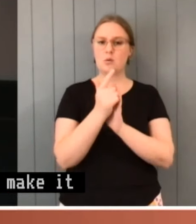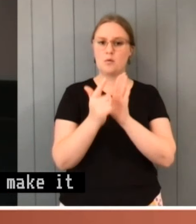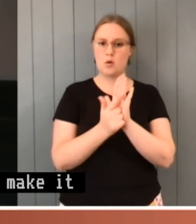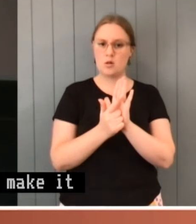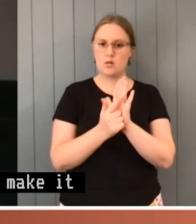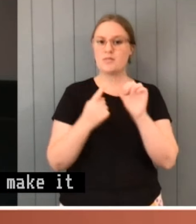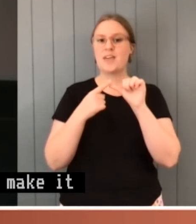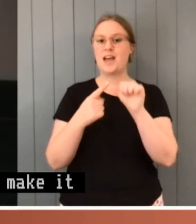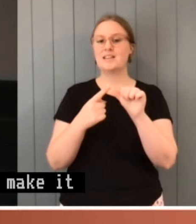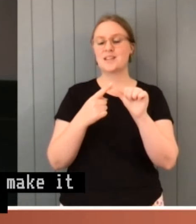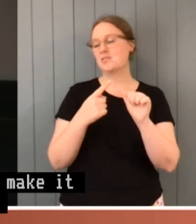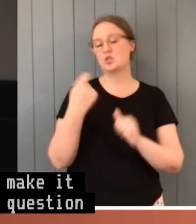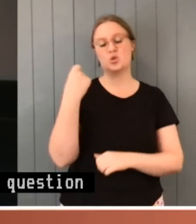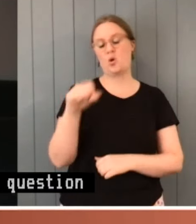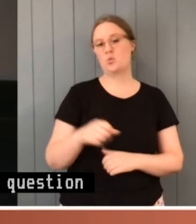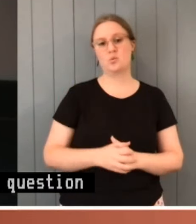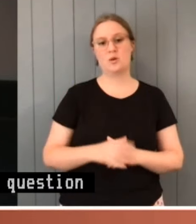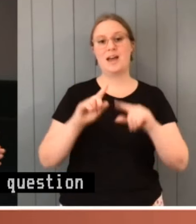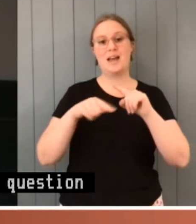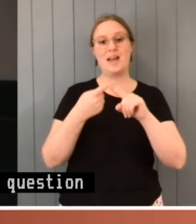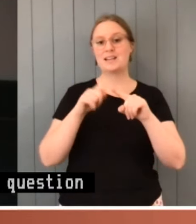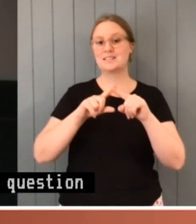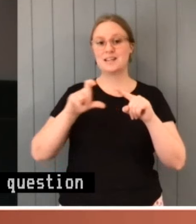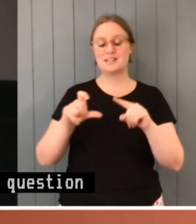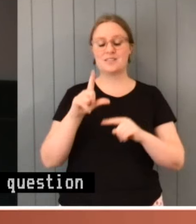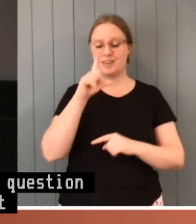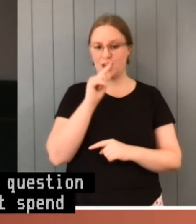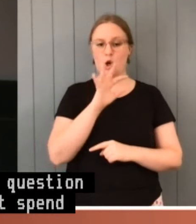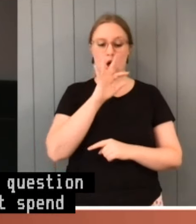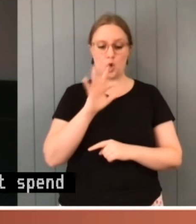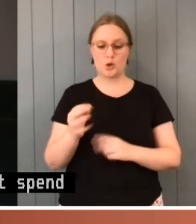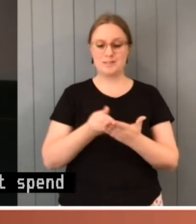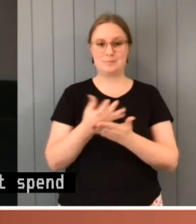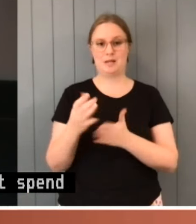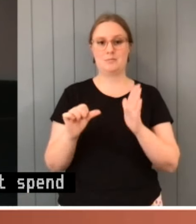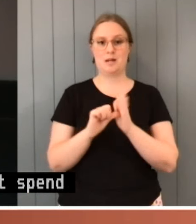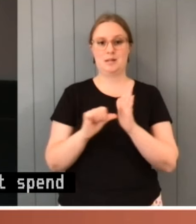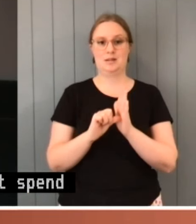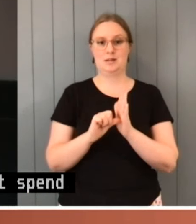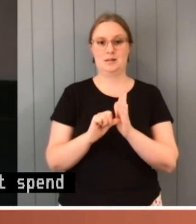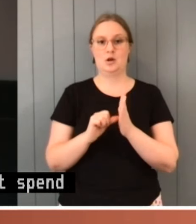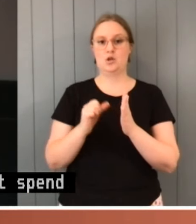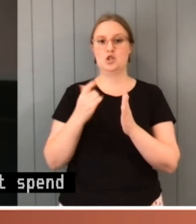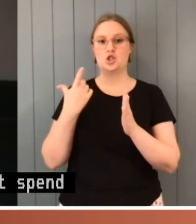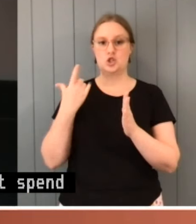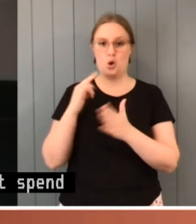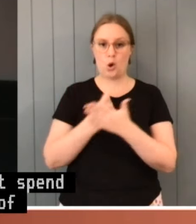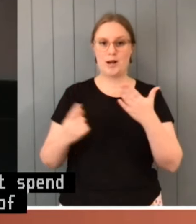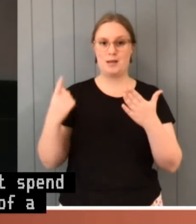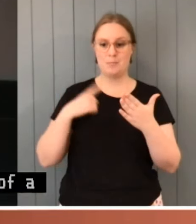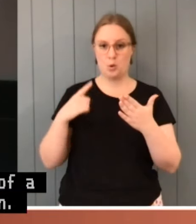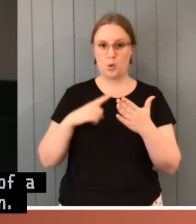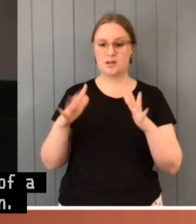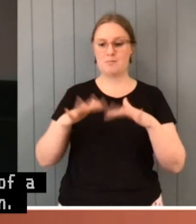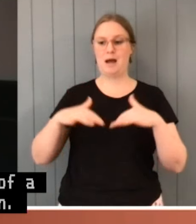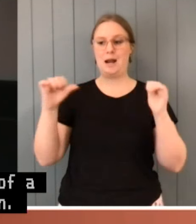executive cannot spend money simply on the basis of a parliamentary appropriation. Parliamentary appropriation is a necessary condition